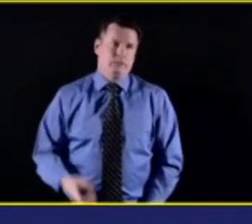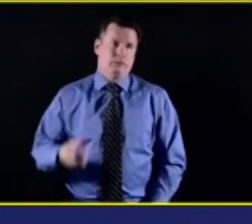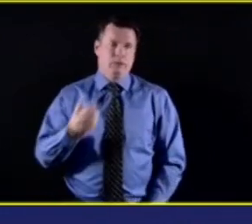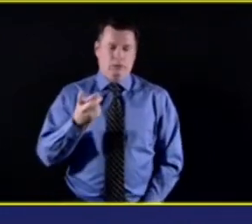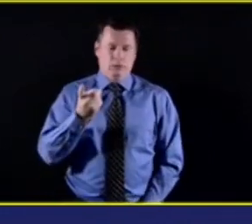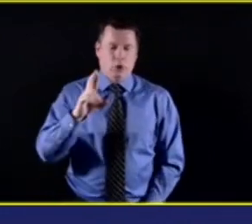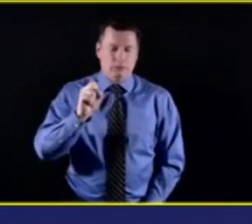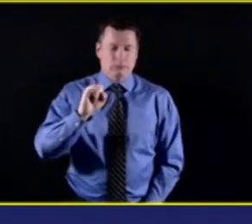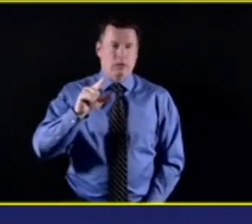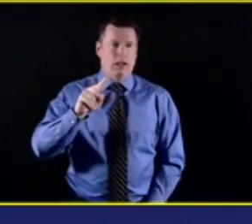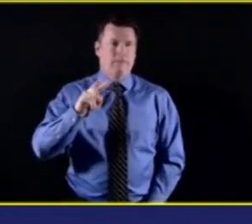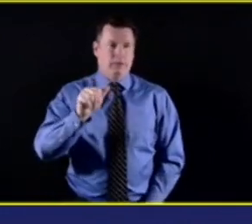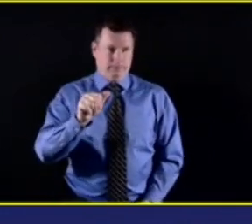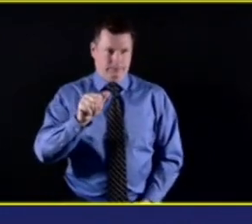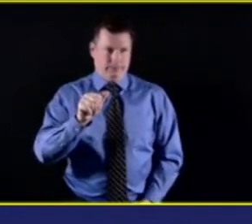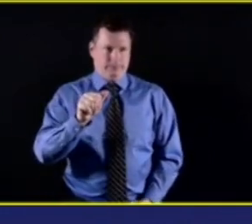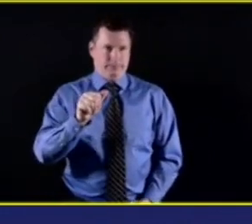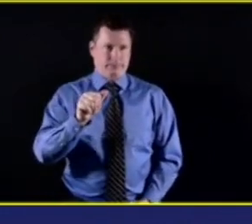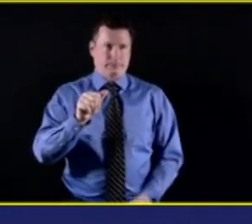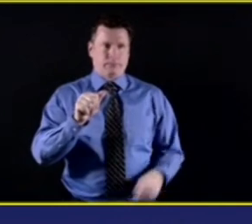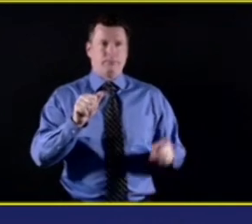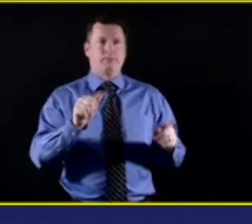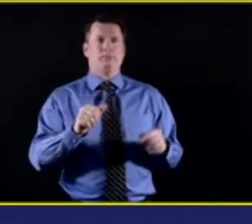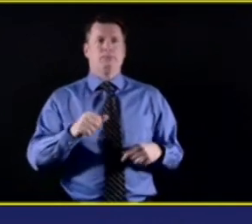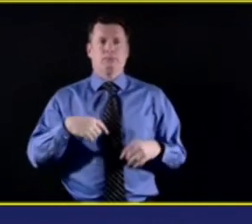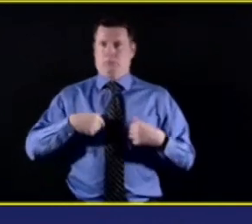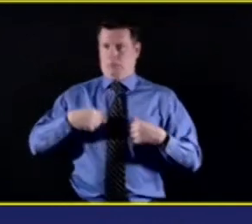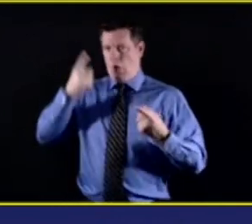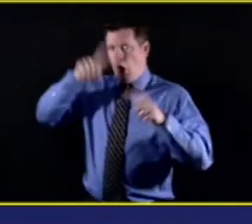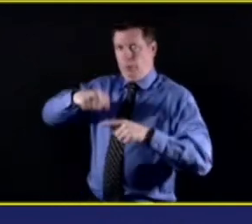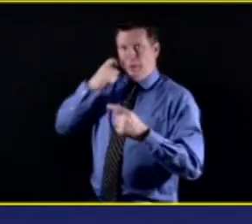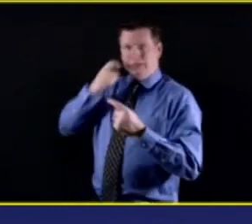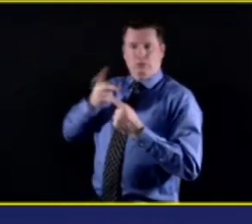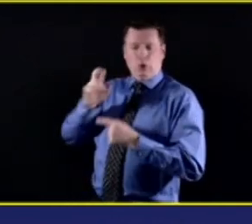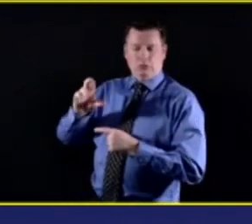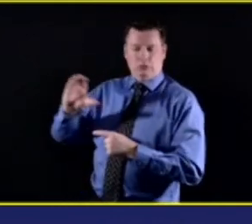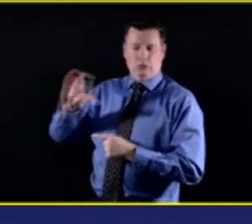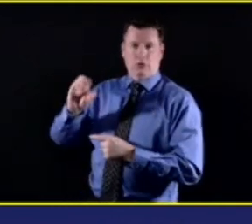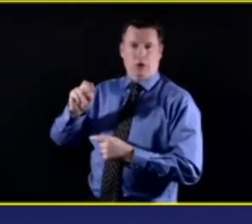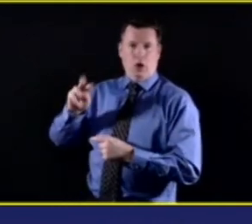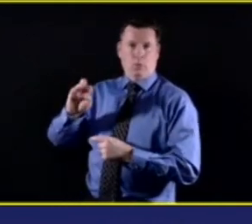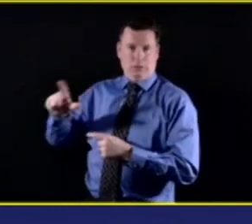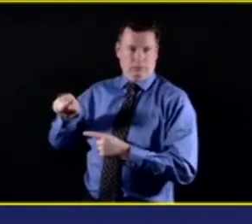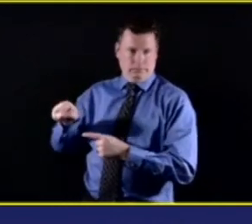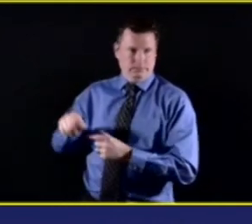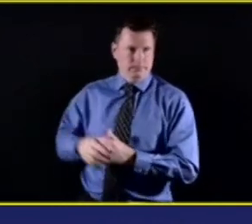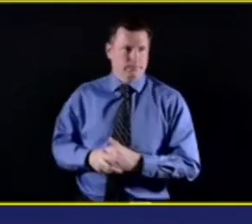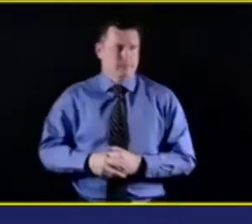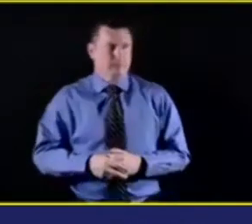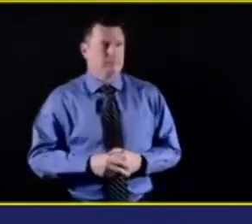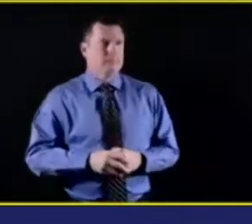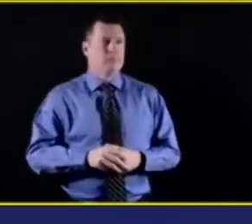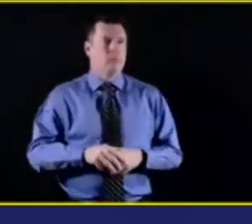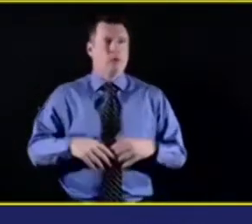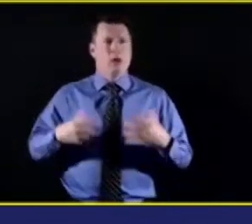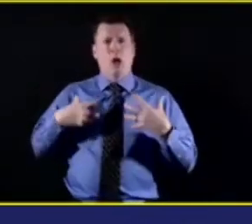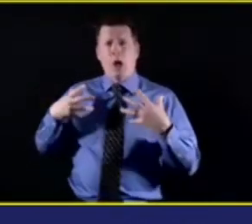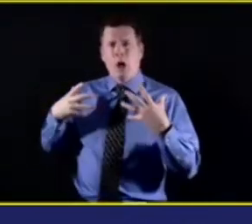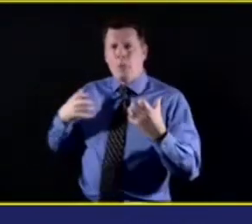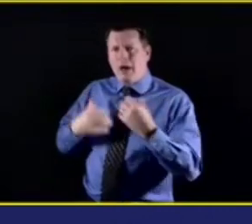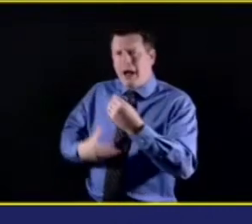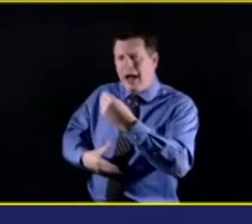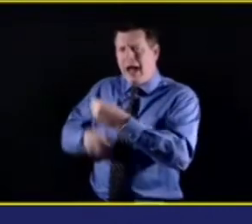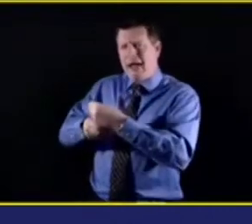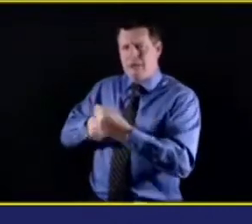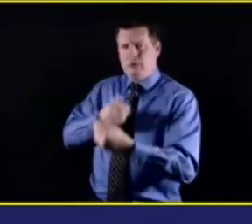just said. And I also wanted to add that I think one thing that sometimes gets overlooked is that some of our providers are